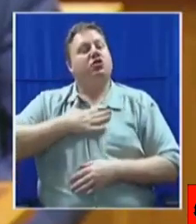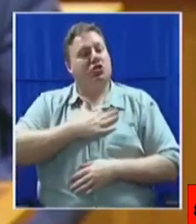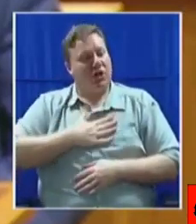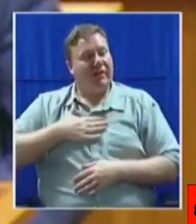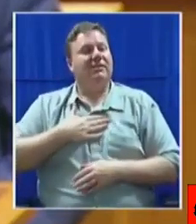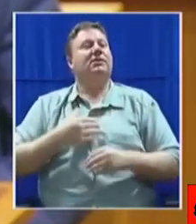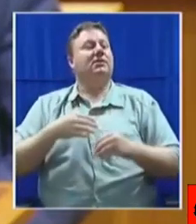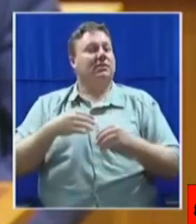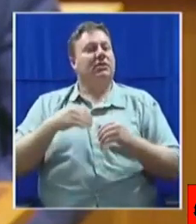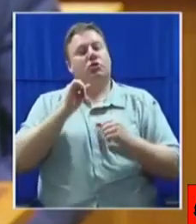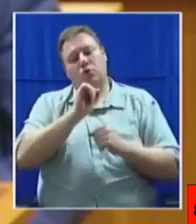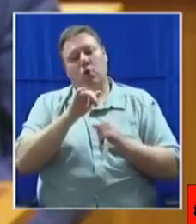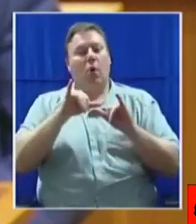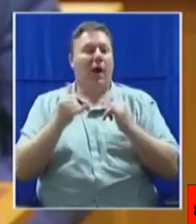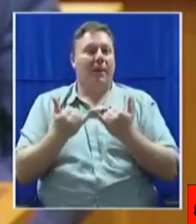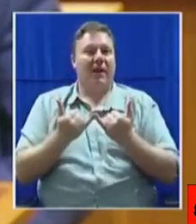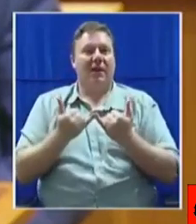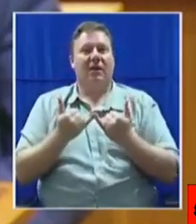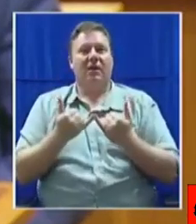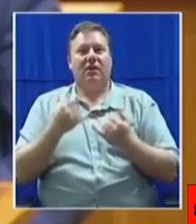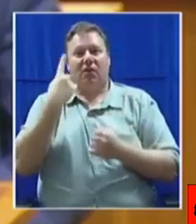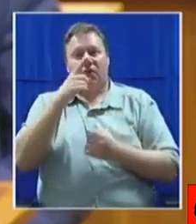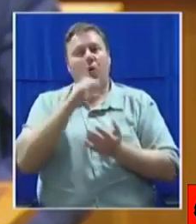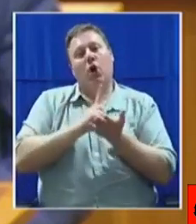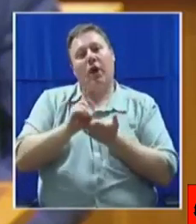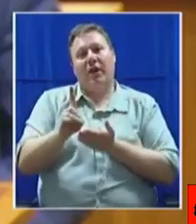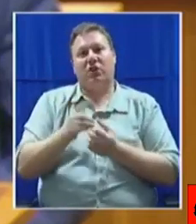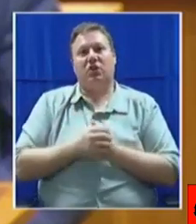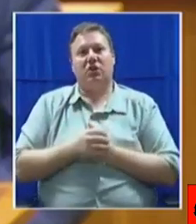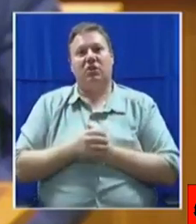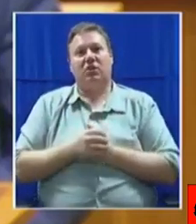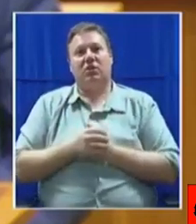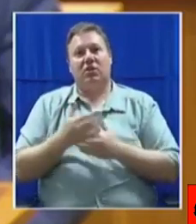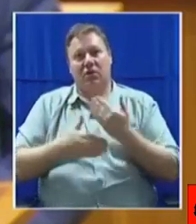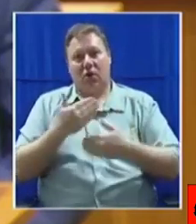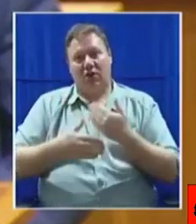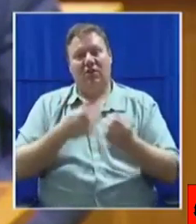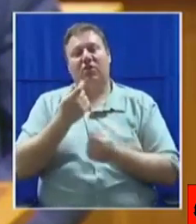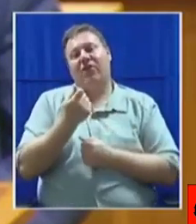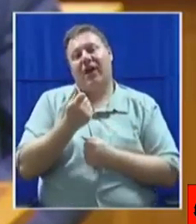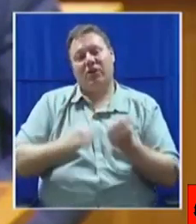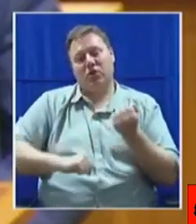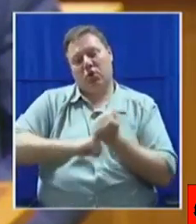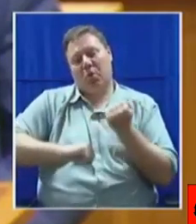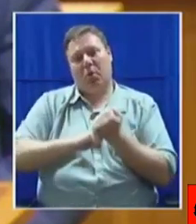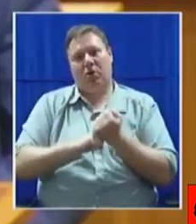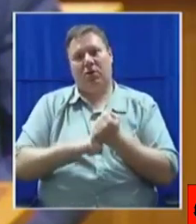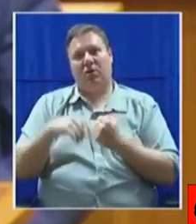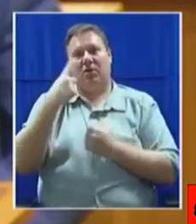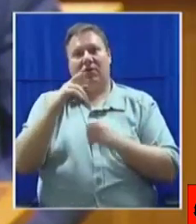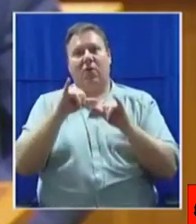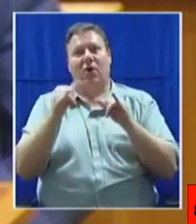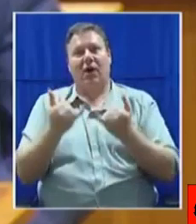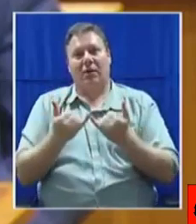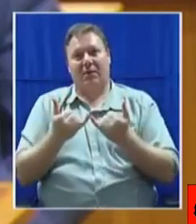gratitude to your organisation for this donation and the continued financial support to the organisation